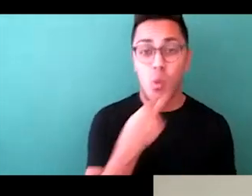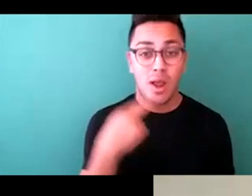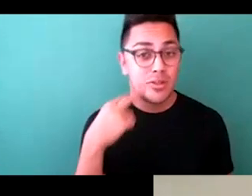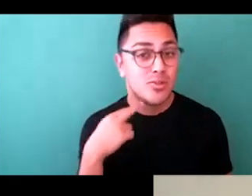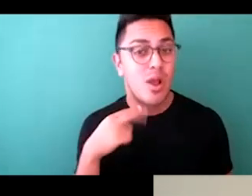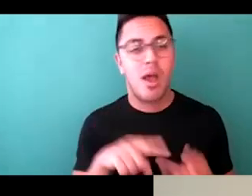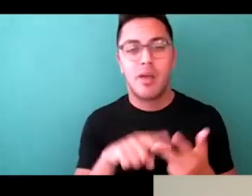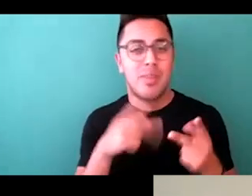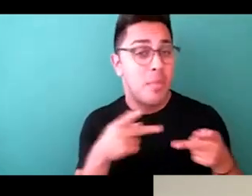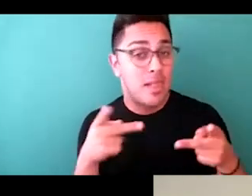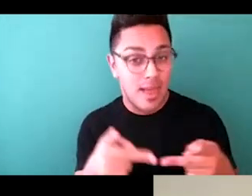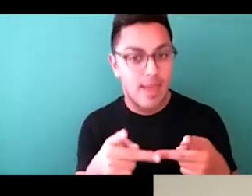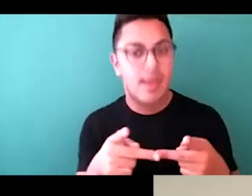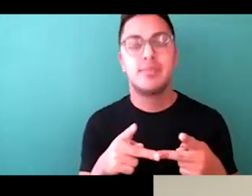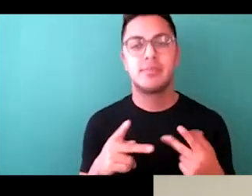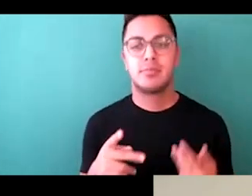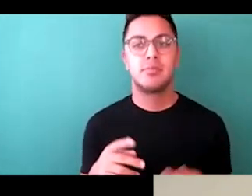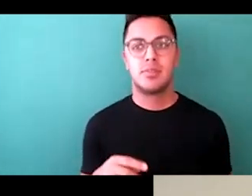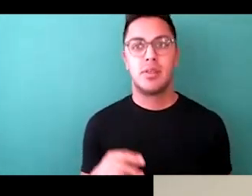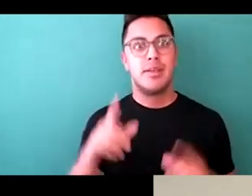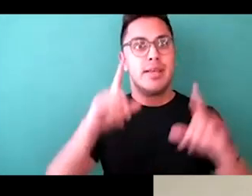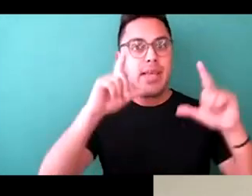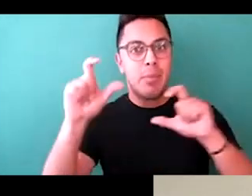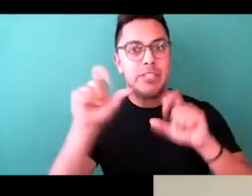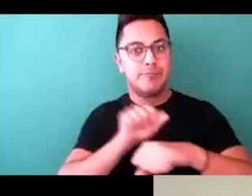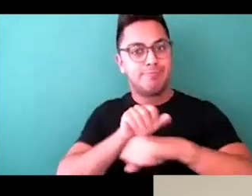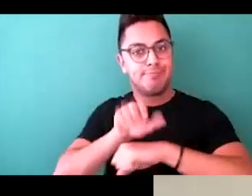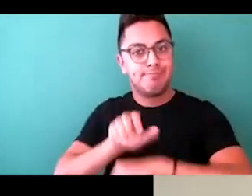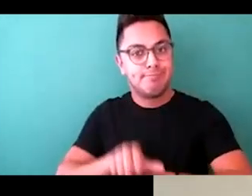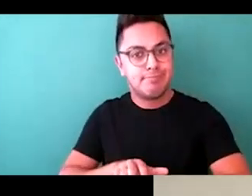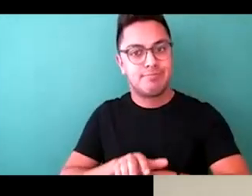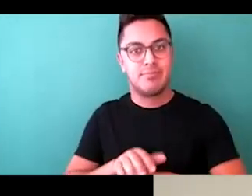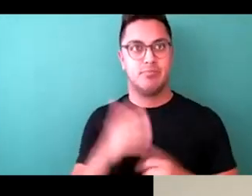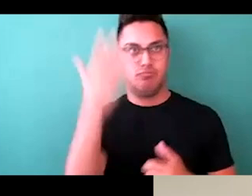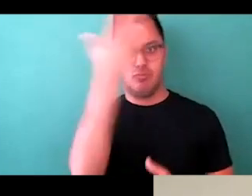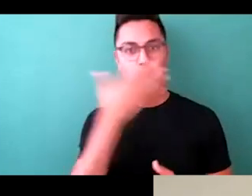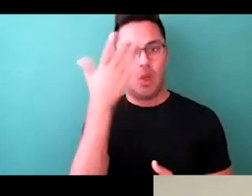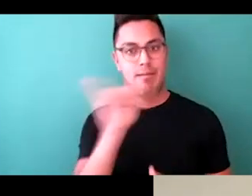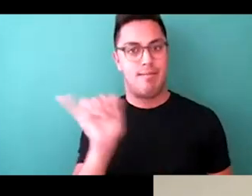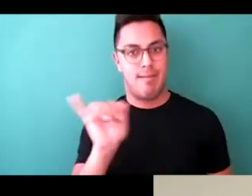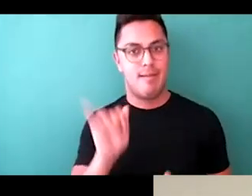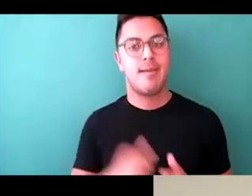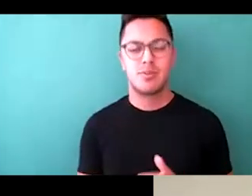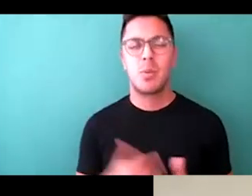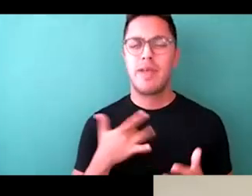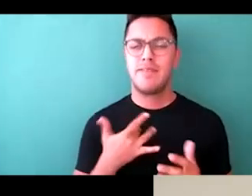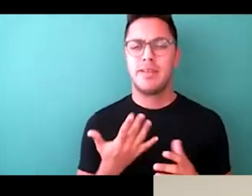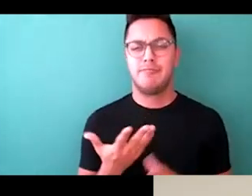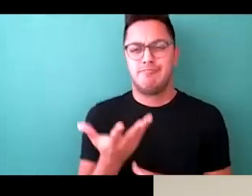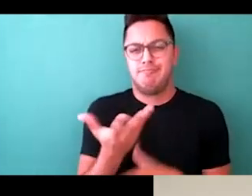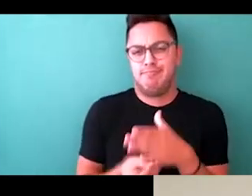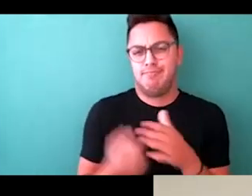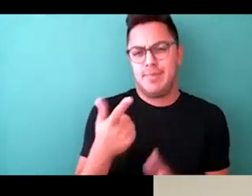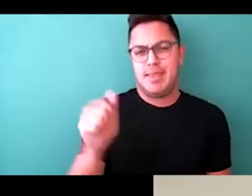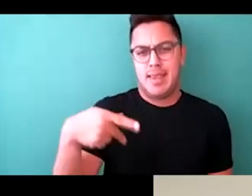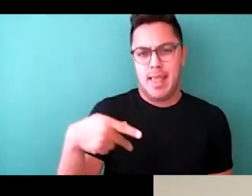place? These are images of the entrance. you need anything else? So I, I, I feel like there is a gap between modeling